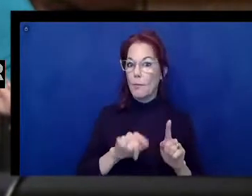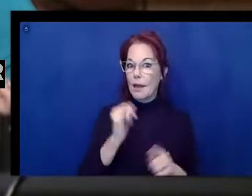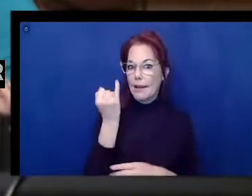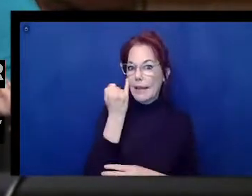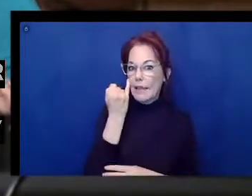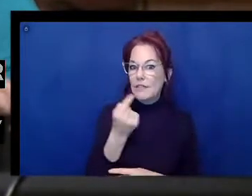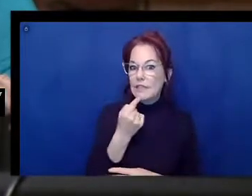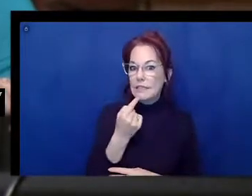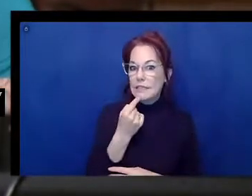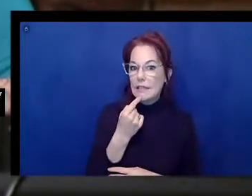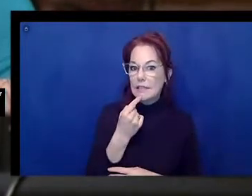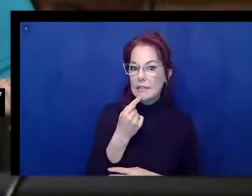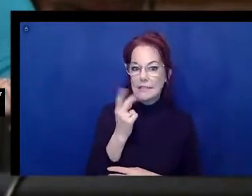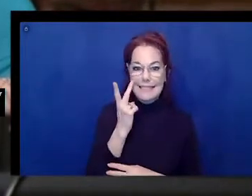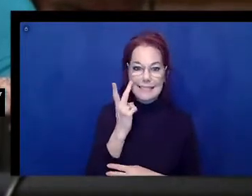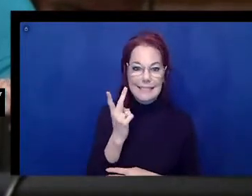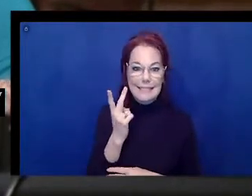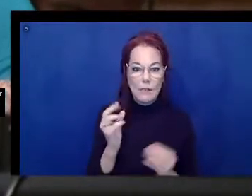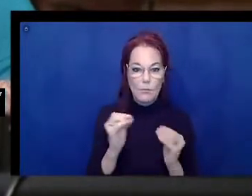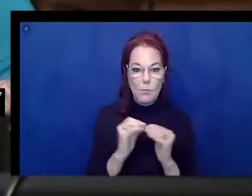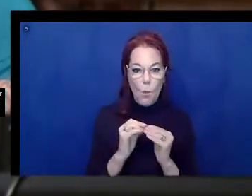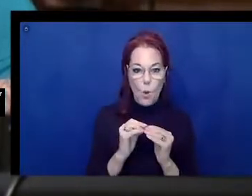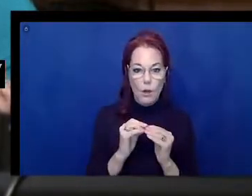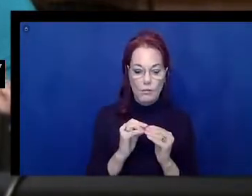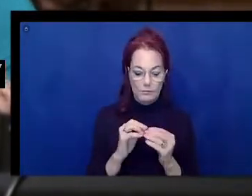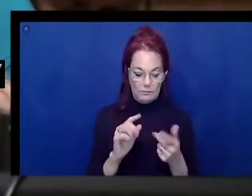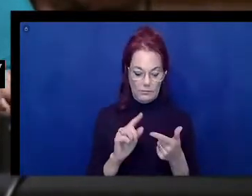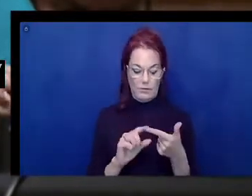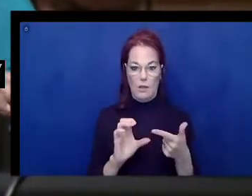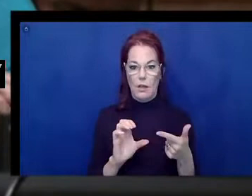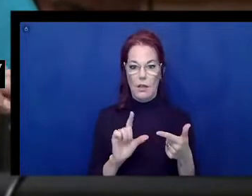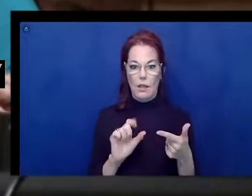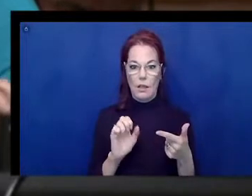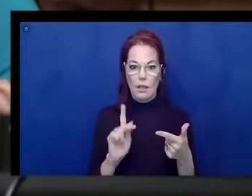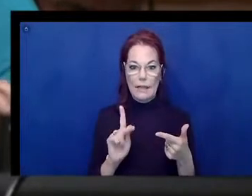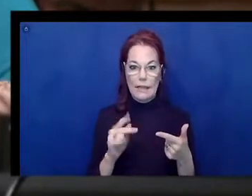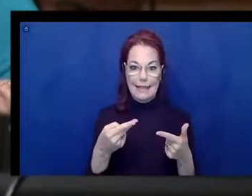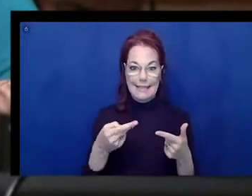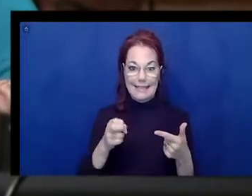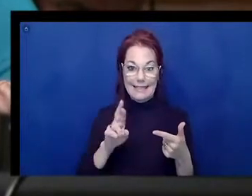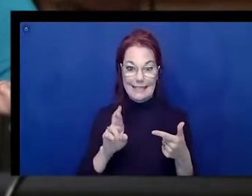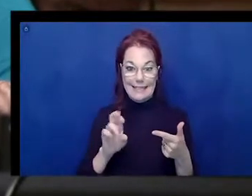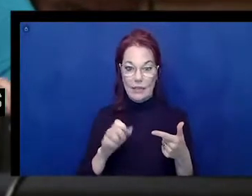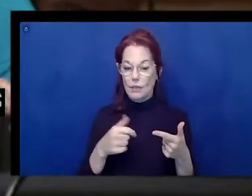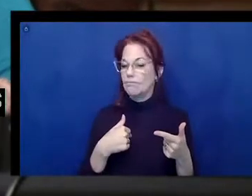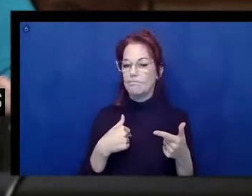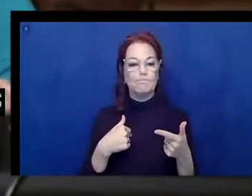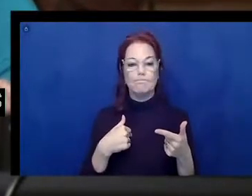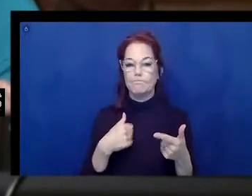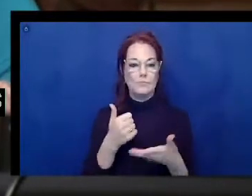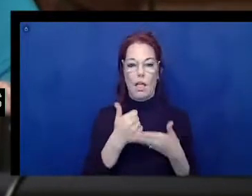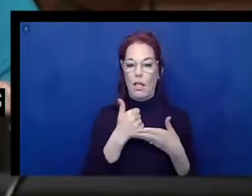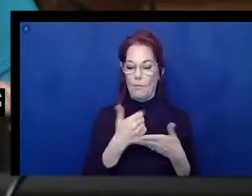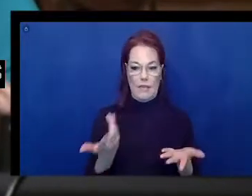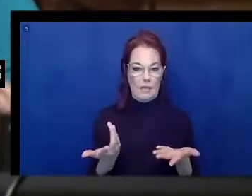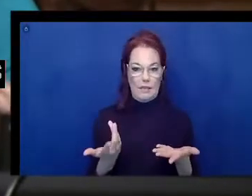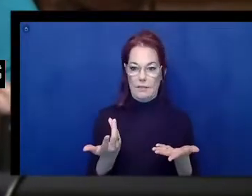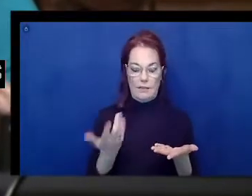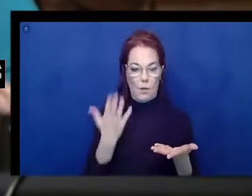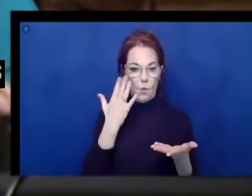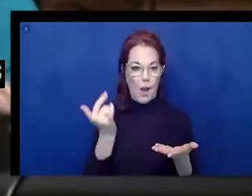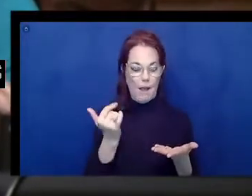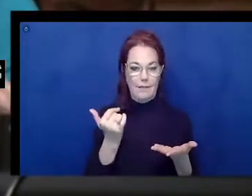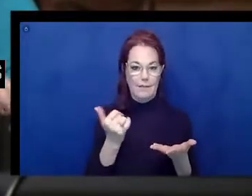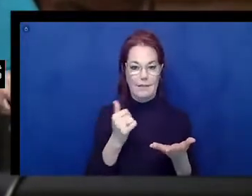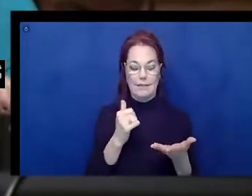more. Because if it's taken out of context in that list that the screen reader will do, it's very, again,